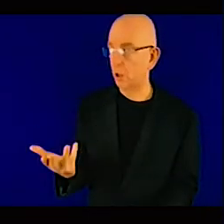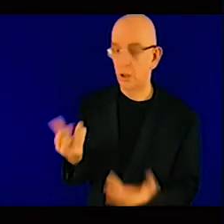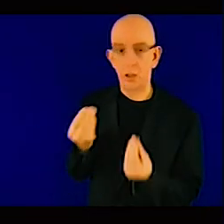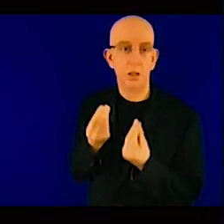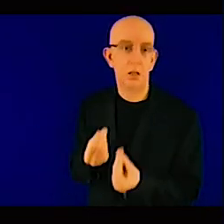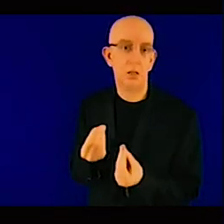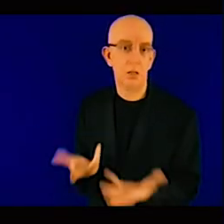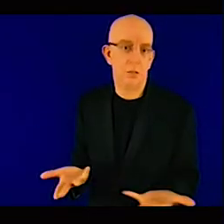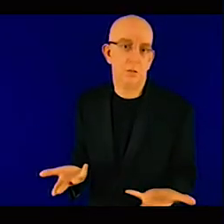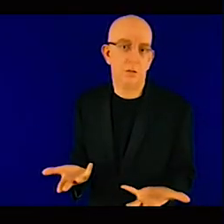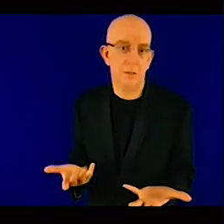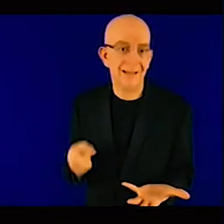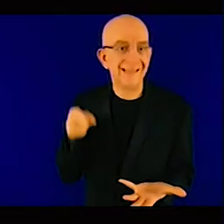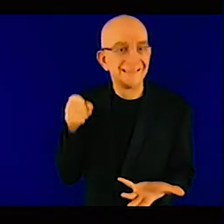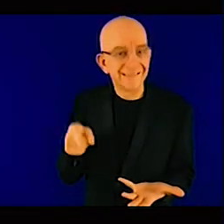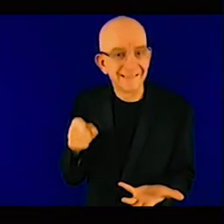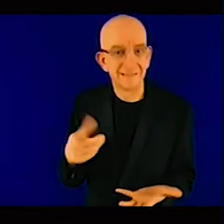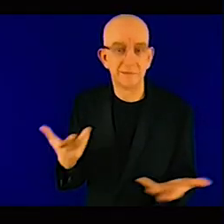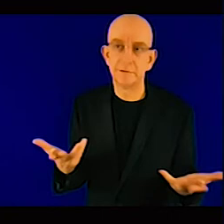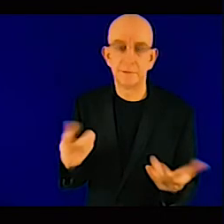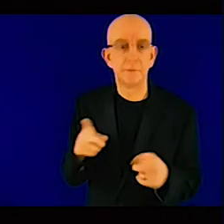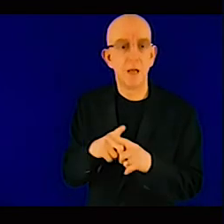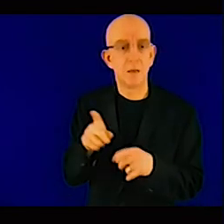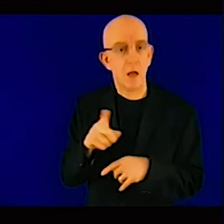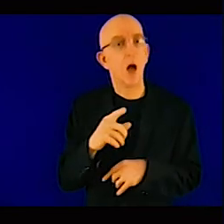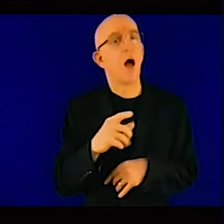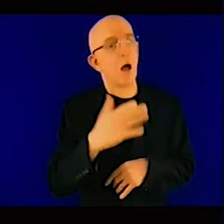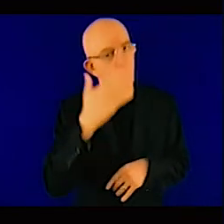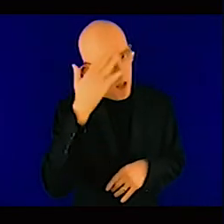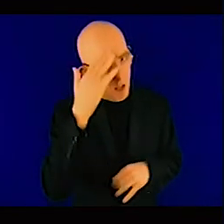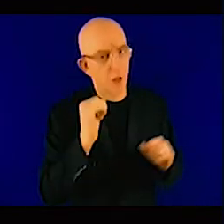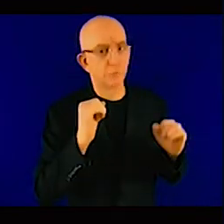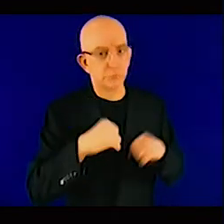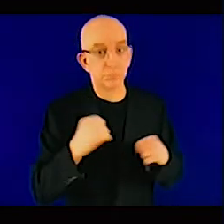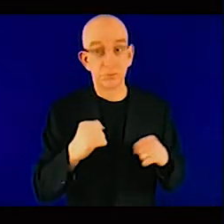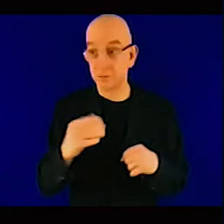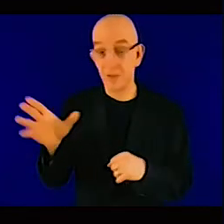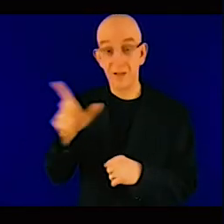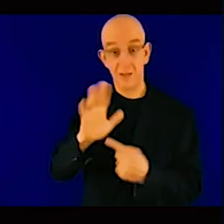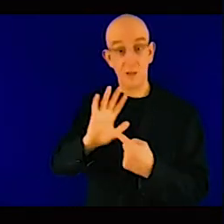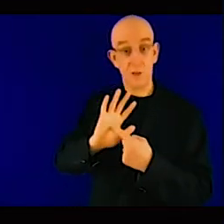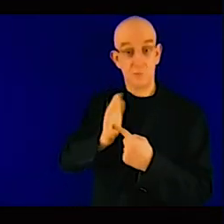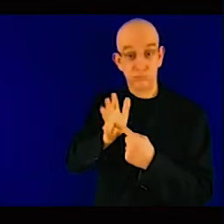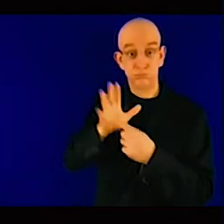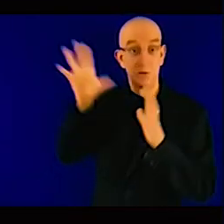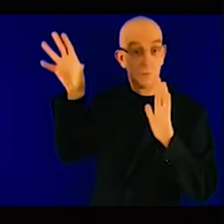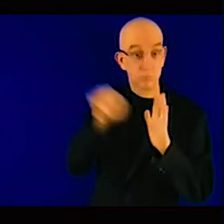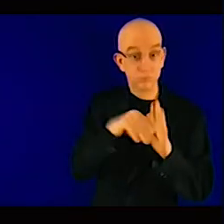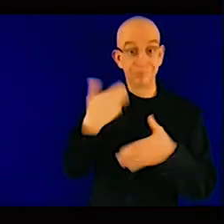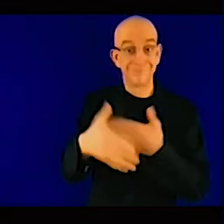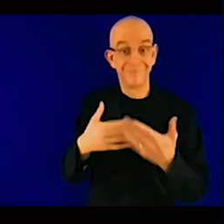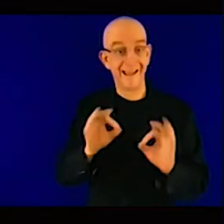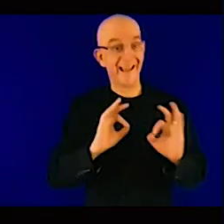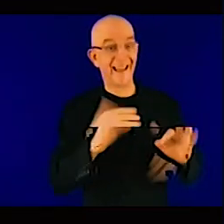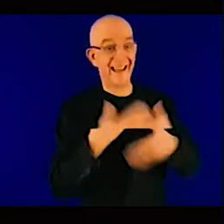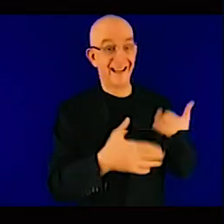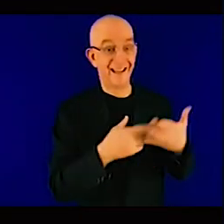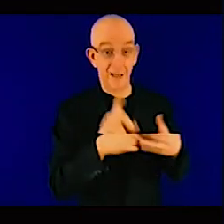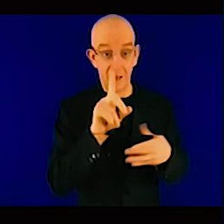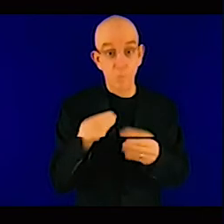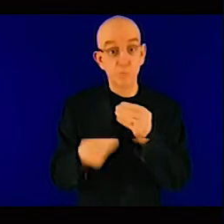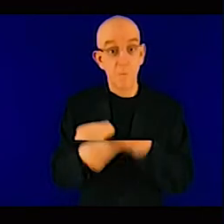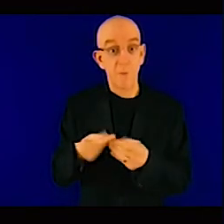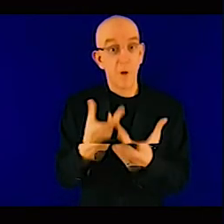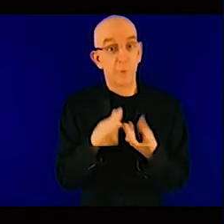not and if you know one we need to create enabling environment for investments in